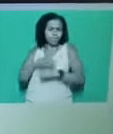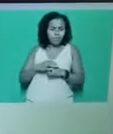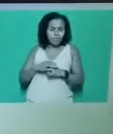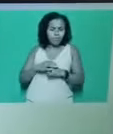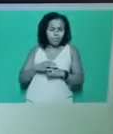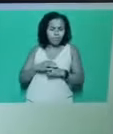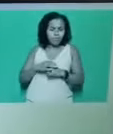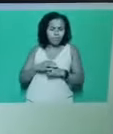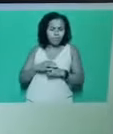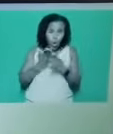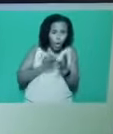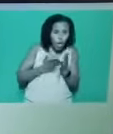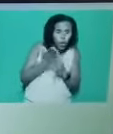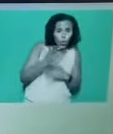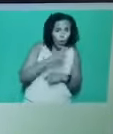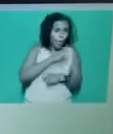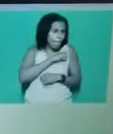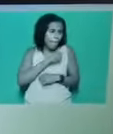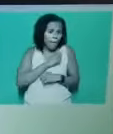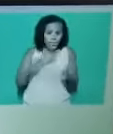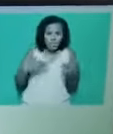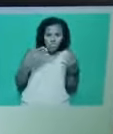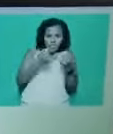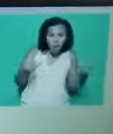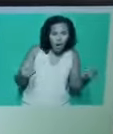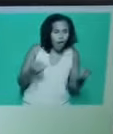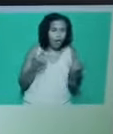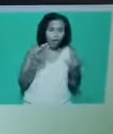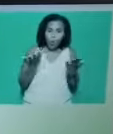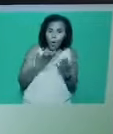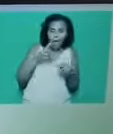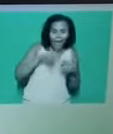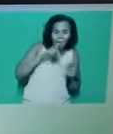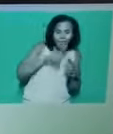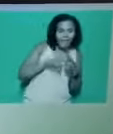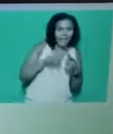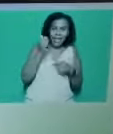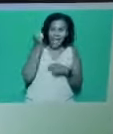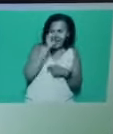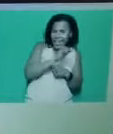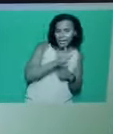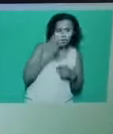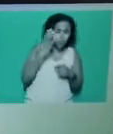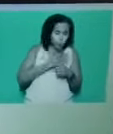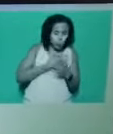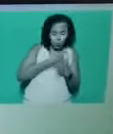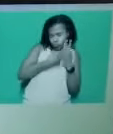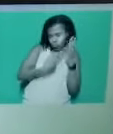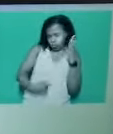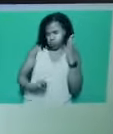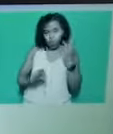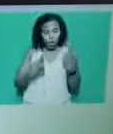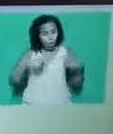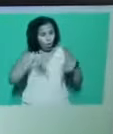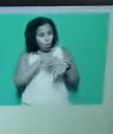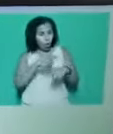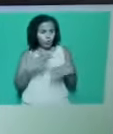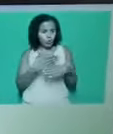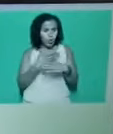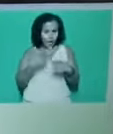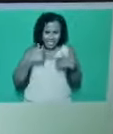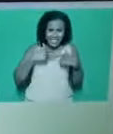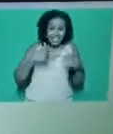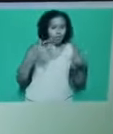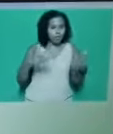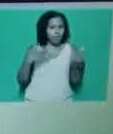in social care, in schools, in further education and within academies in the private sector. And these workers continue to work on the front line,